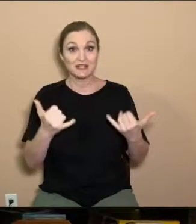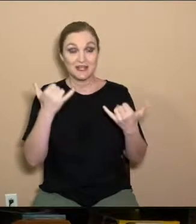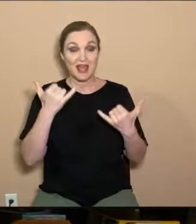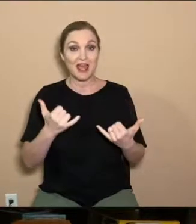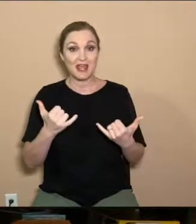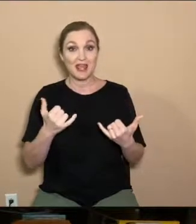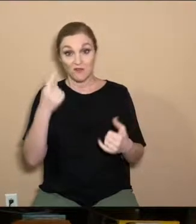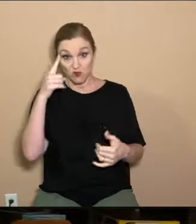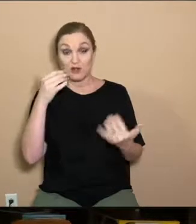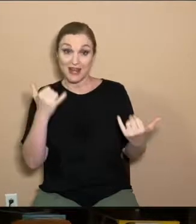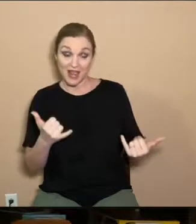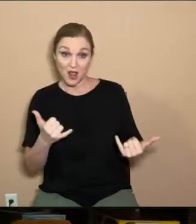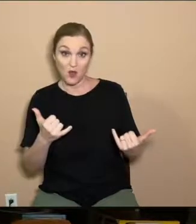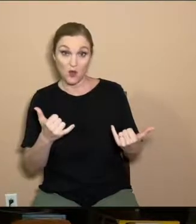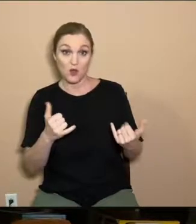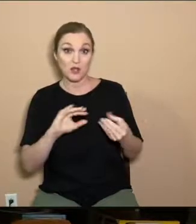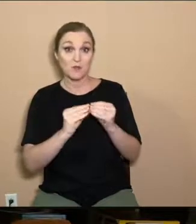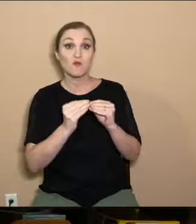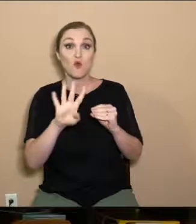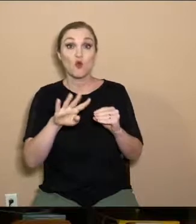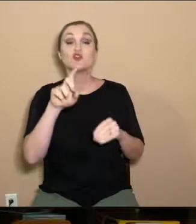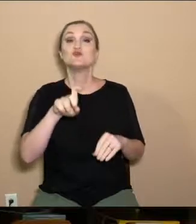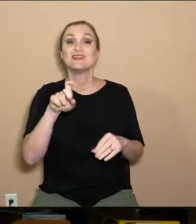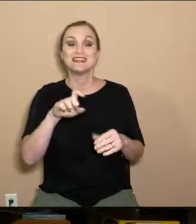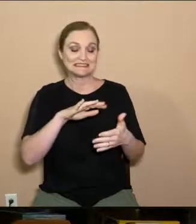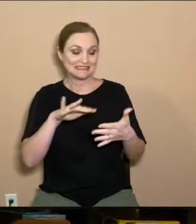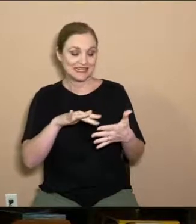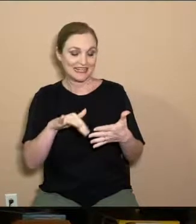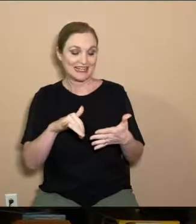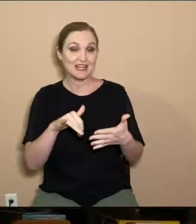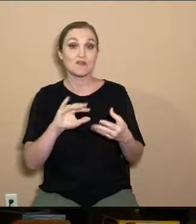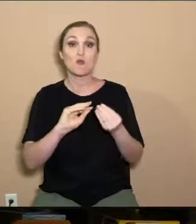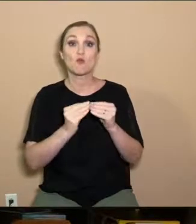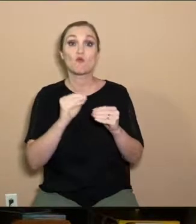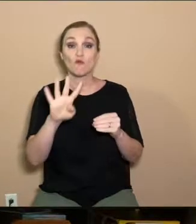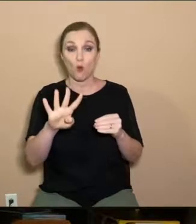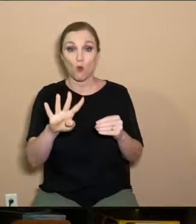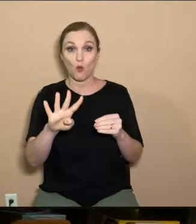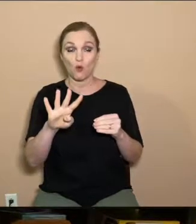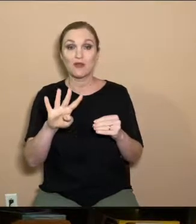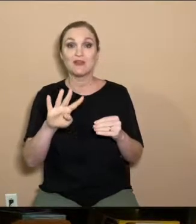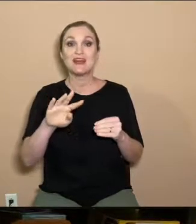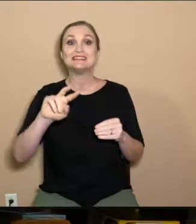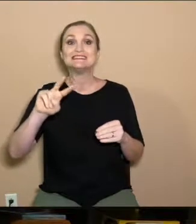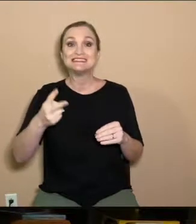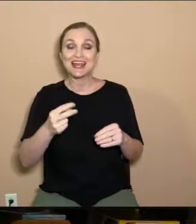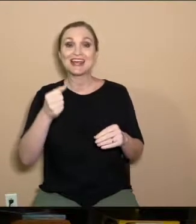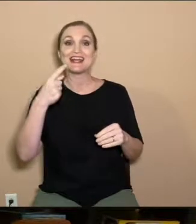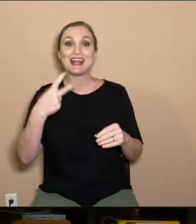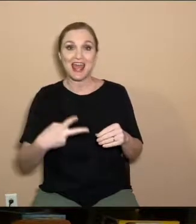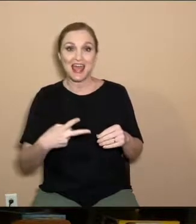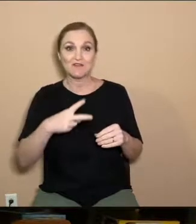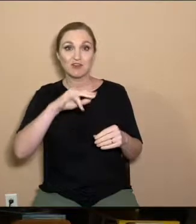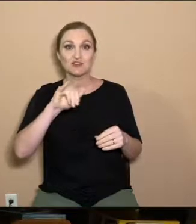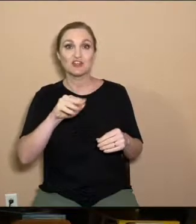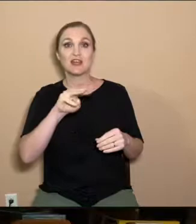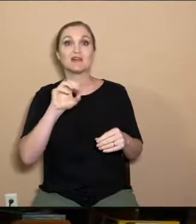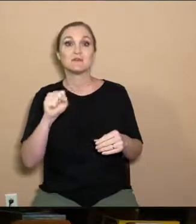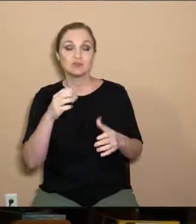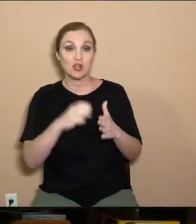For this lesson, lesson four, you will need study guide number four, which covers the second half of James chapter two.